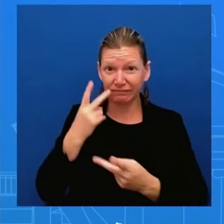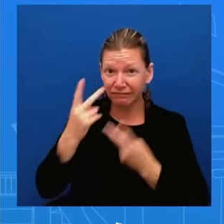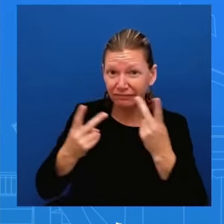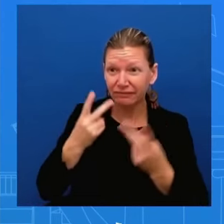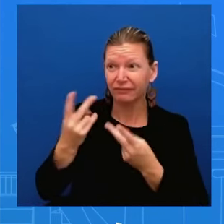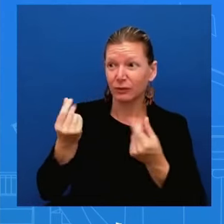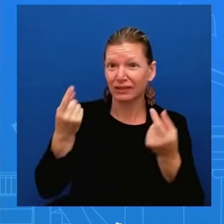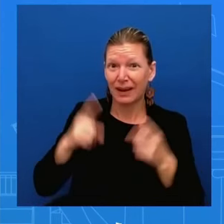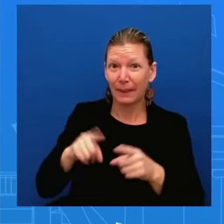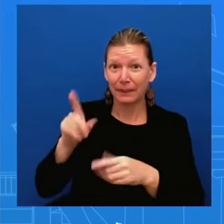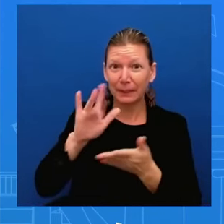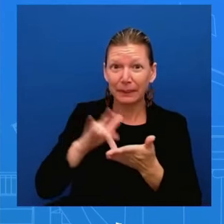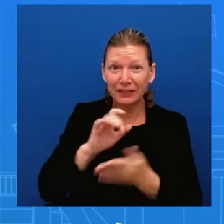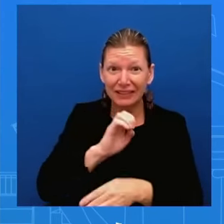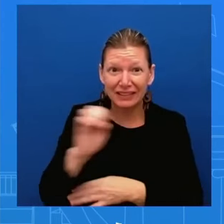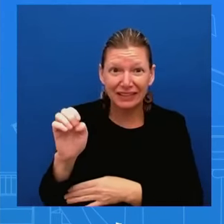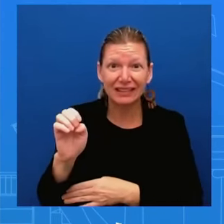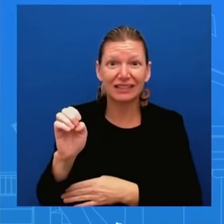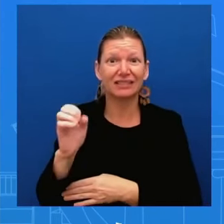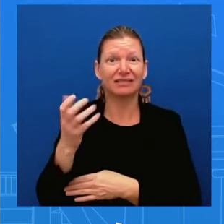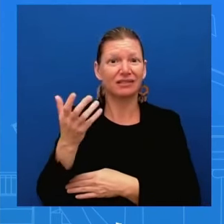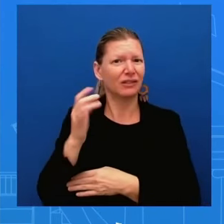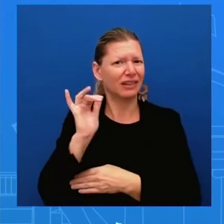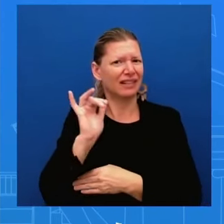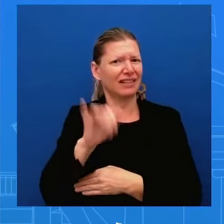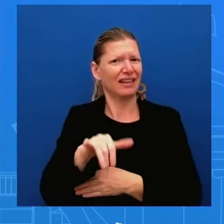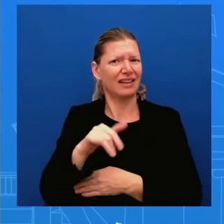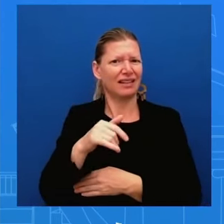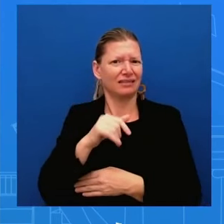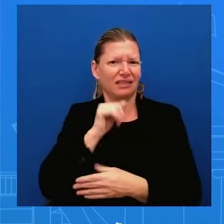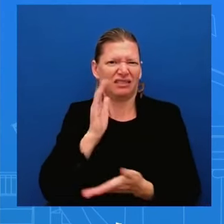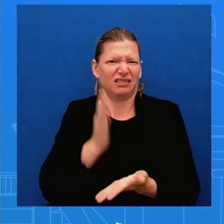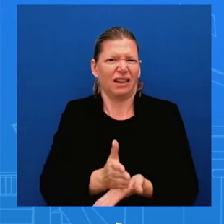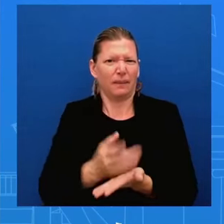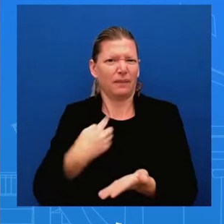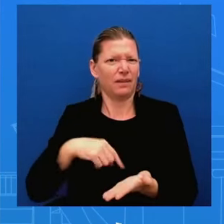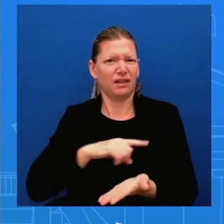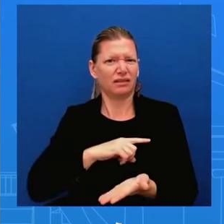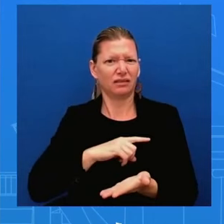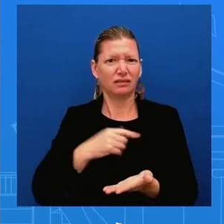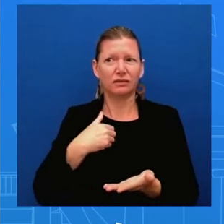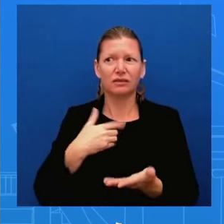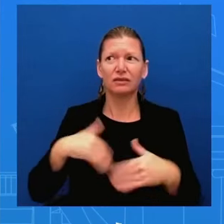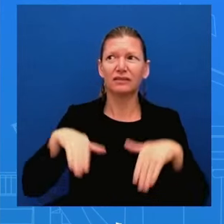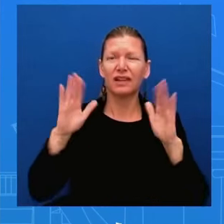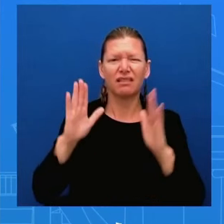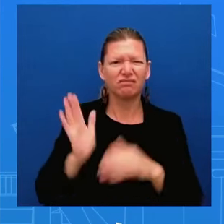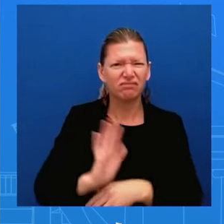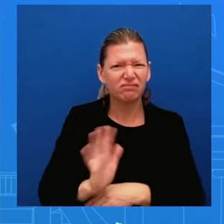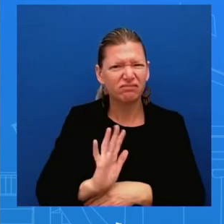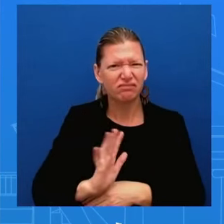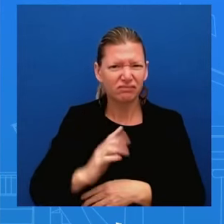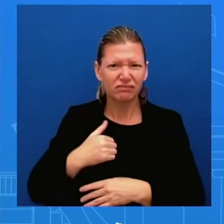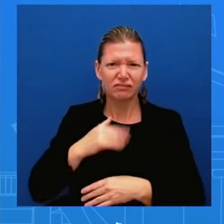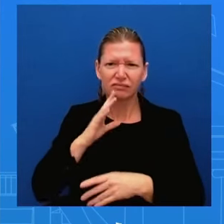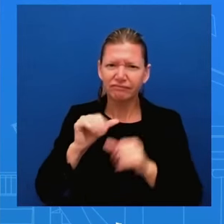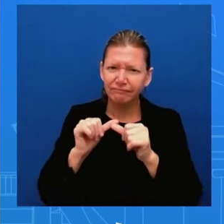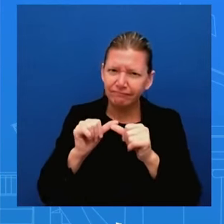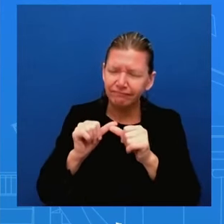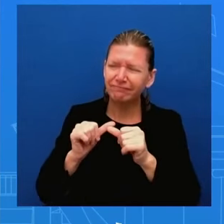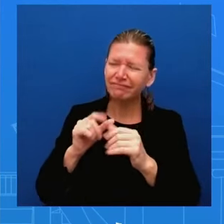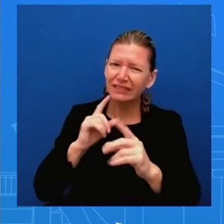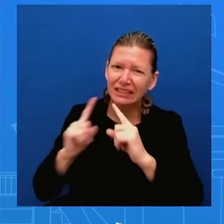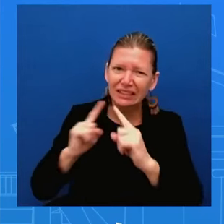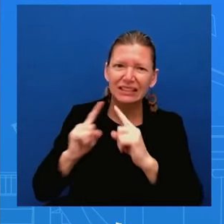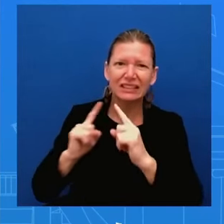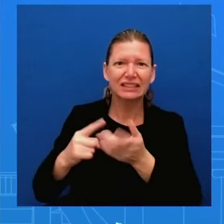uh conversation negotiations around the hostage deal there's so much at stake here and it is important and critical to continue these